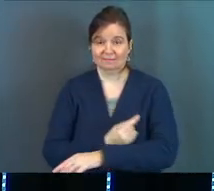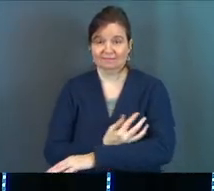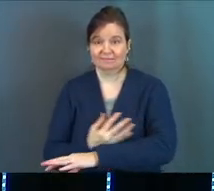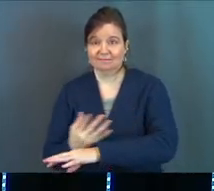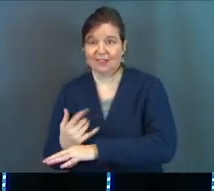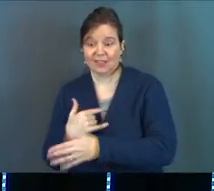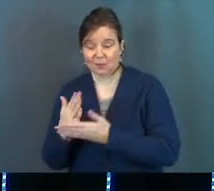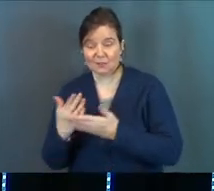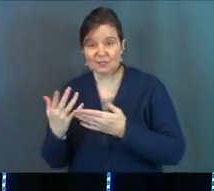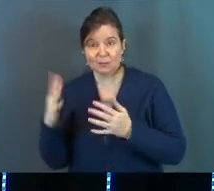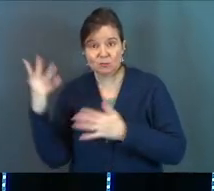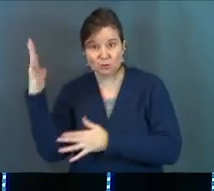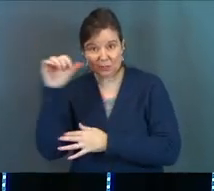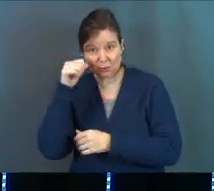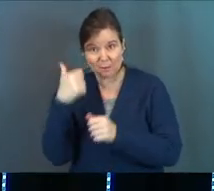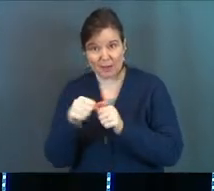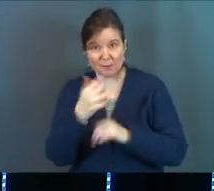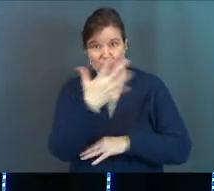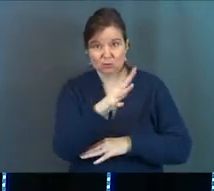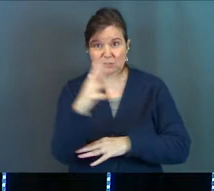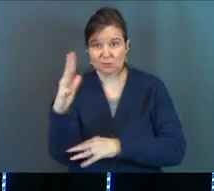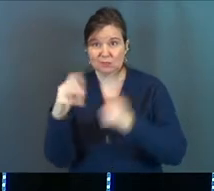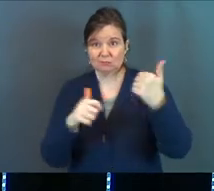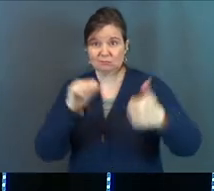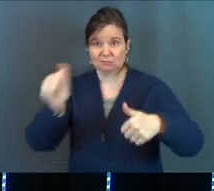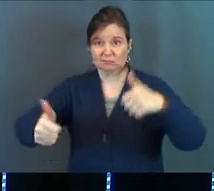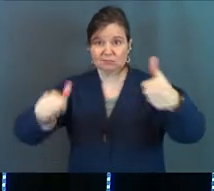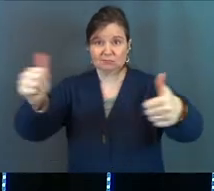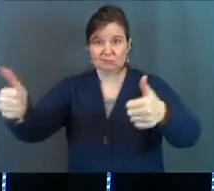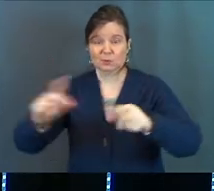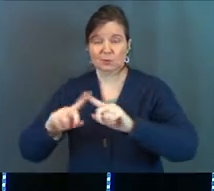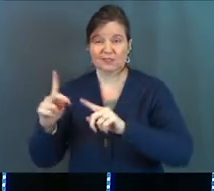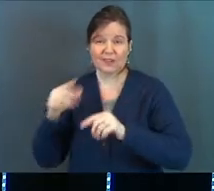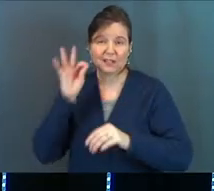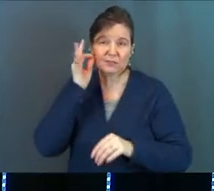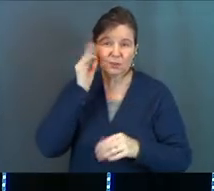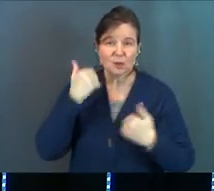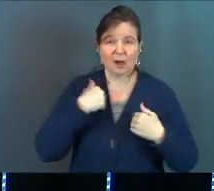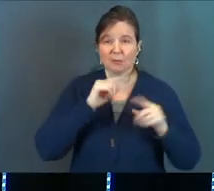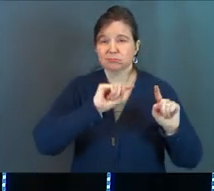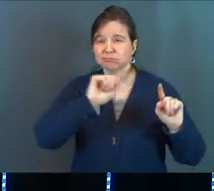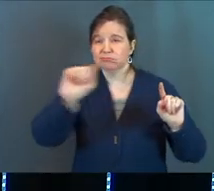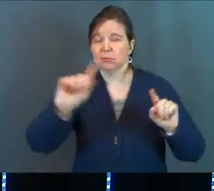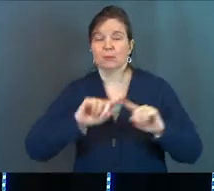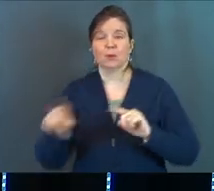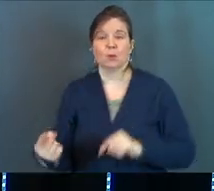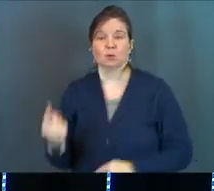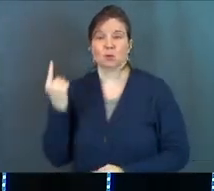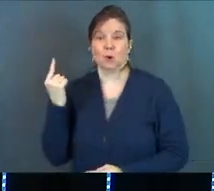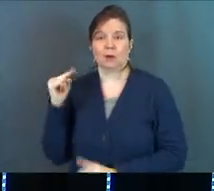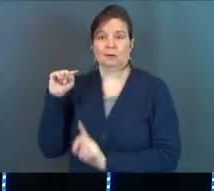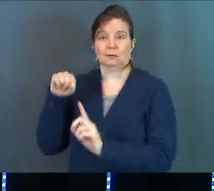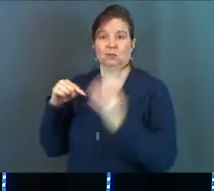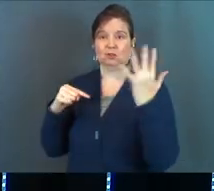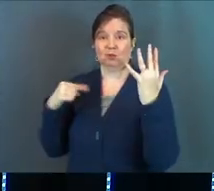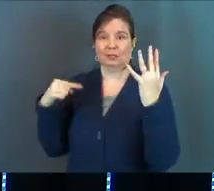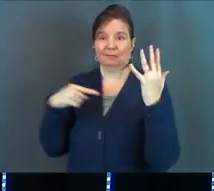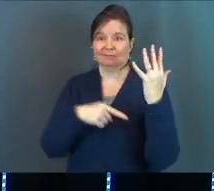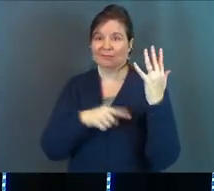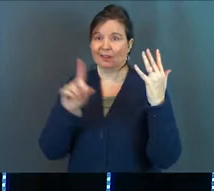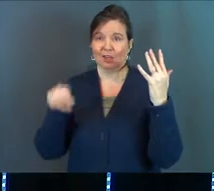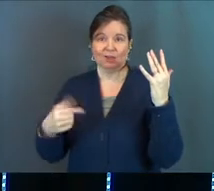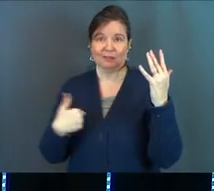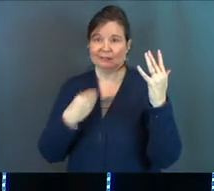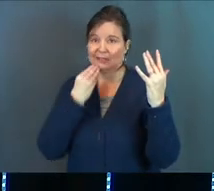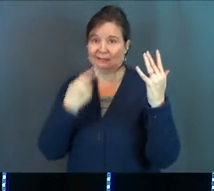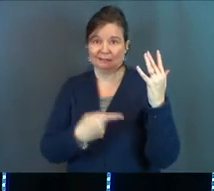trees there. Do you remember those trees? There were all kinds of trees with all kinds of fruit on them, but there was only one tree they couldn't have.